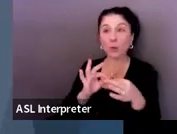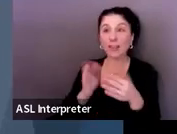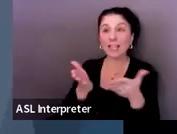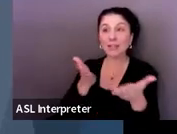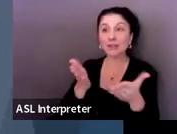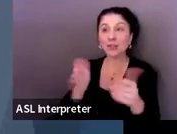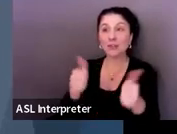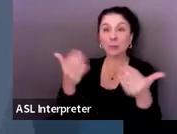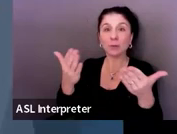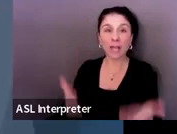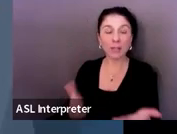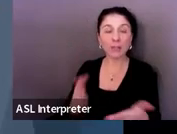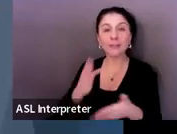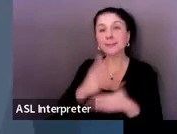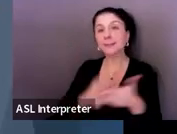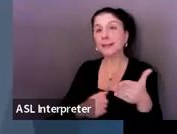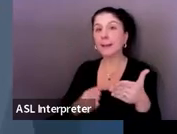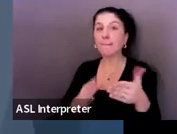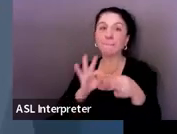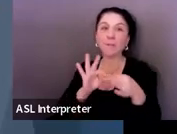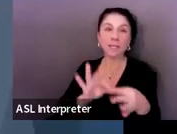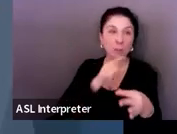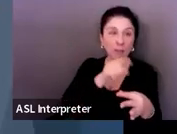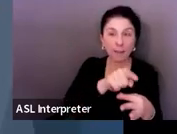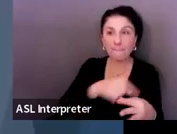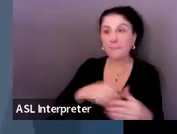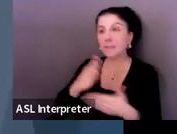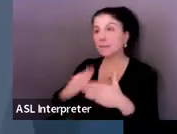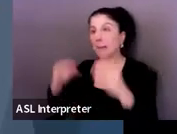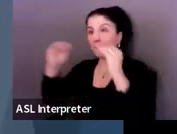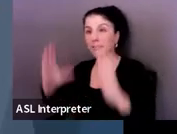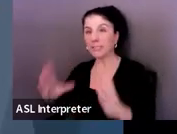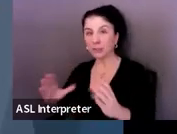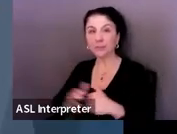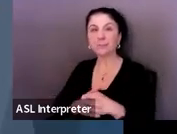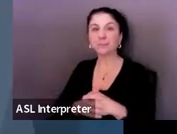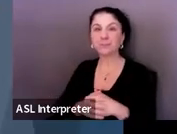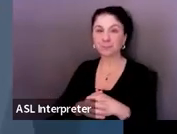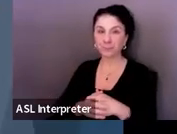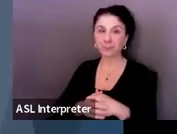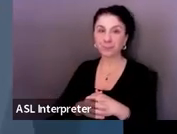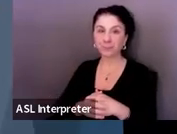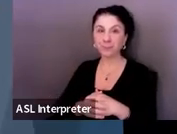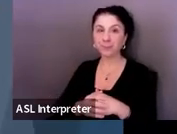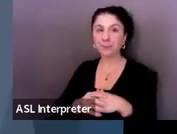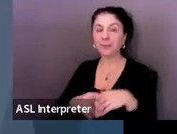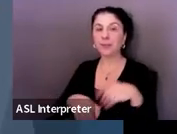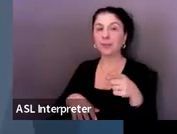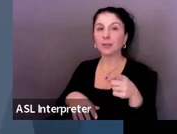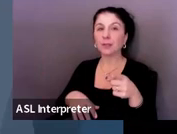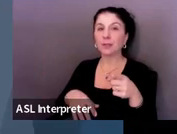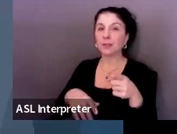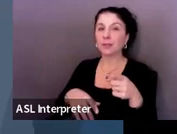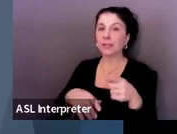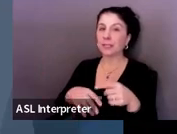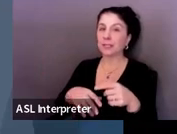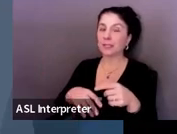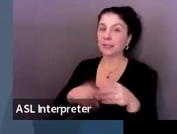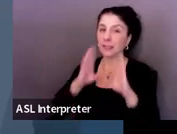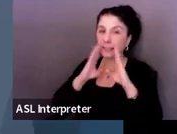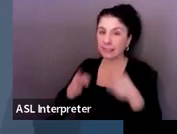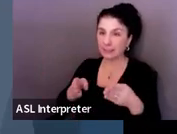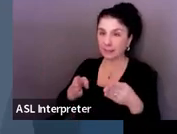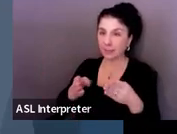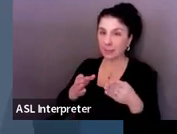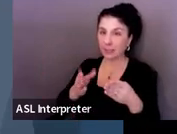We have some that are geared more for them. The discipline and manifestation determination one was completed in October, but